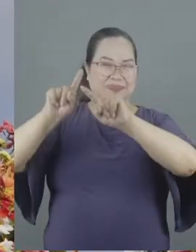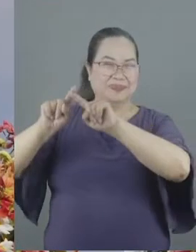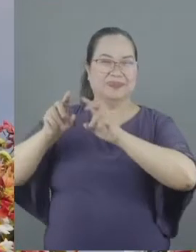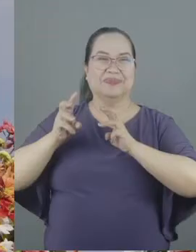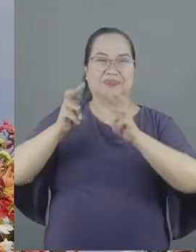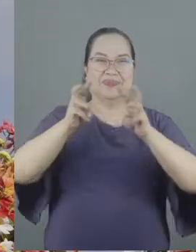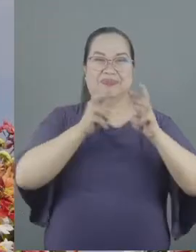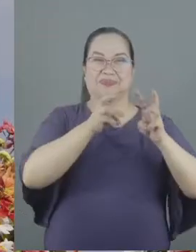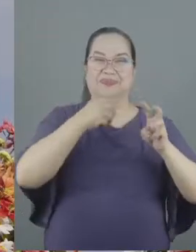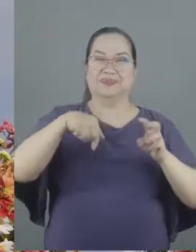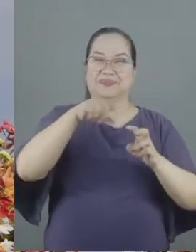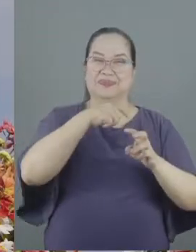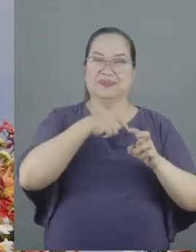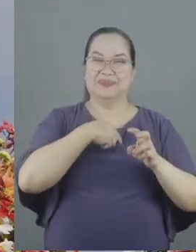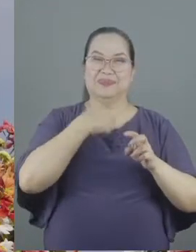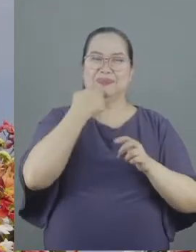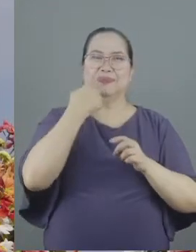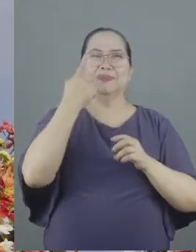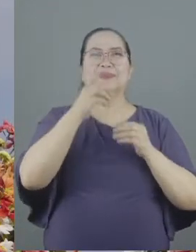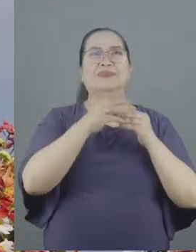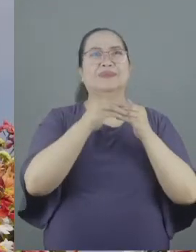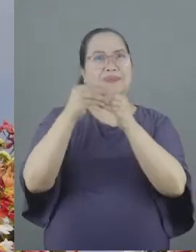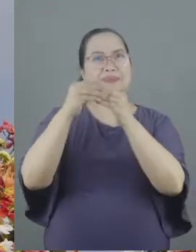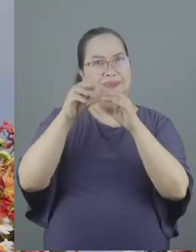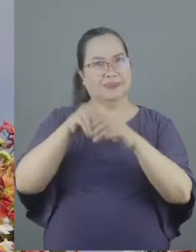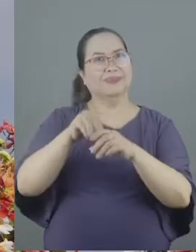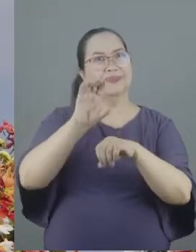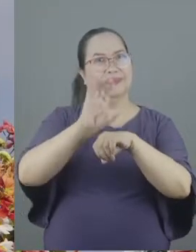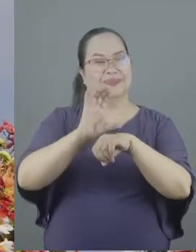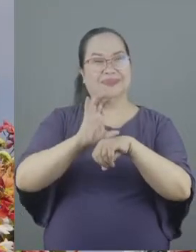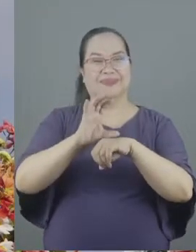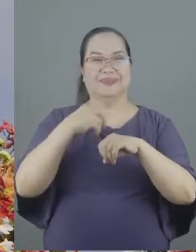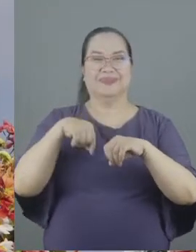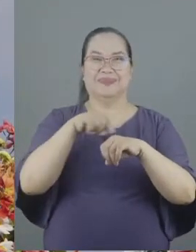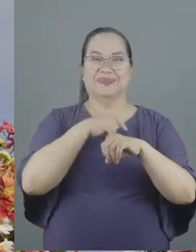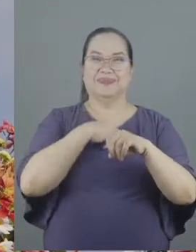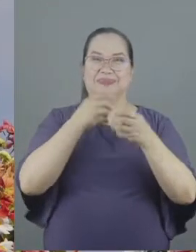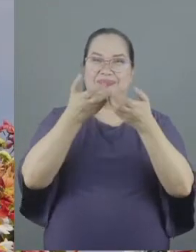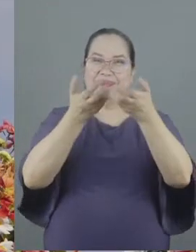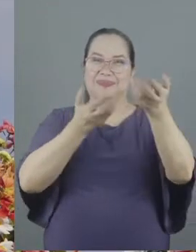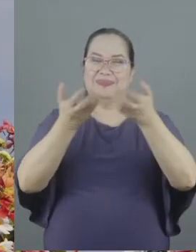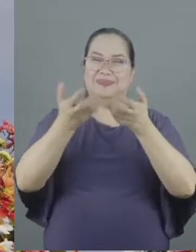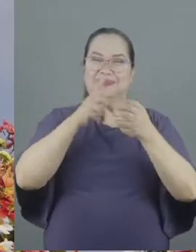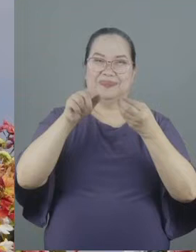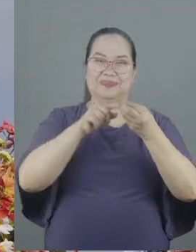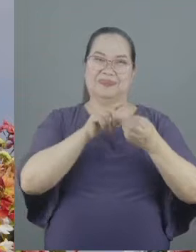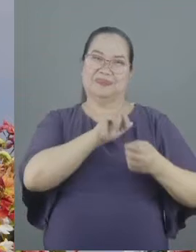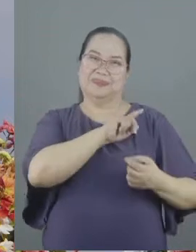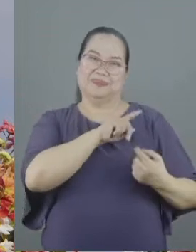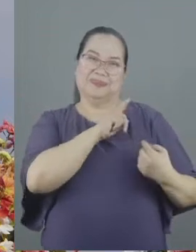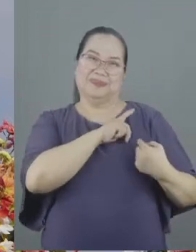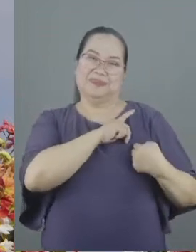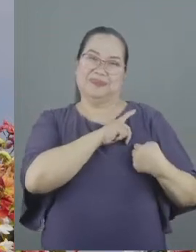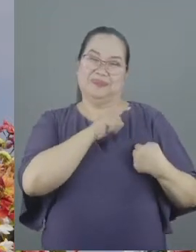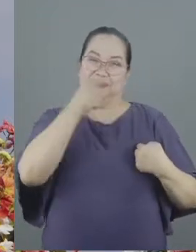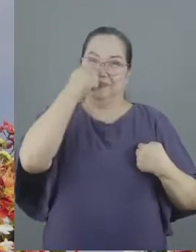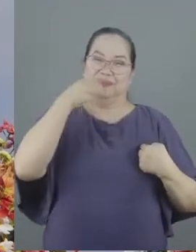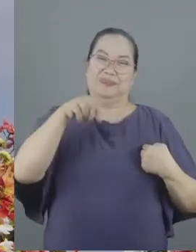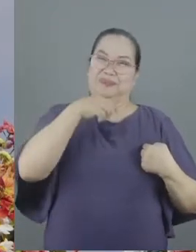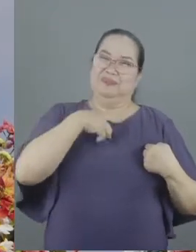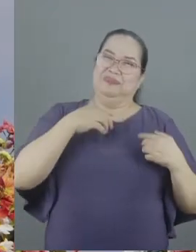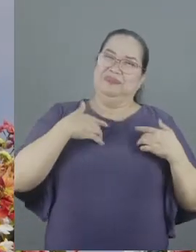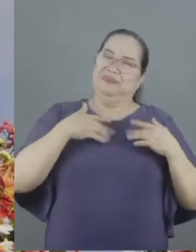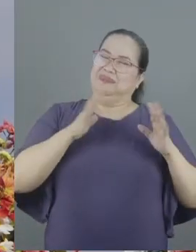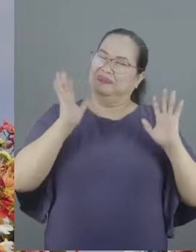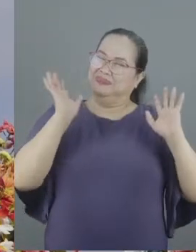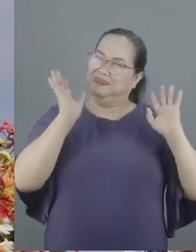We get divided about who should be leaders in the church. We get divided about their personalities because we don't like some of